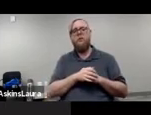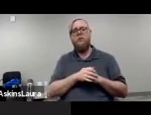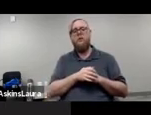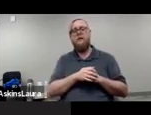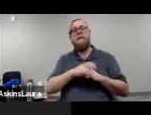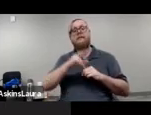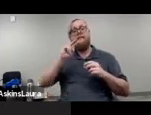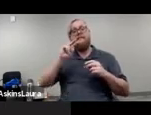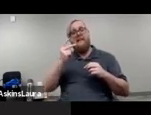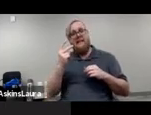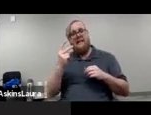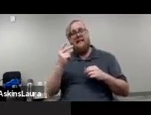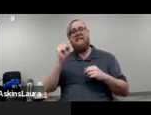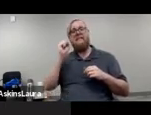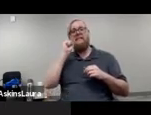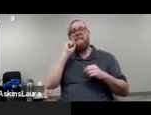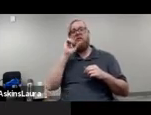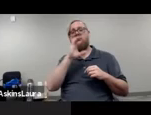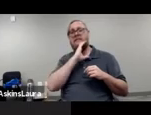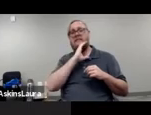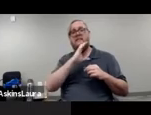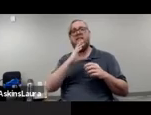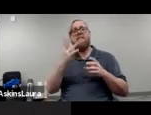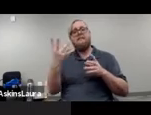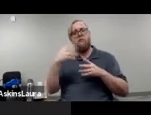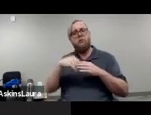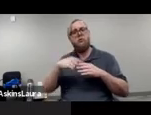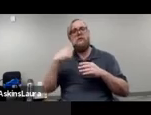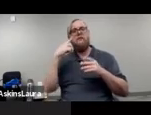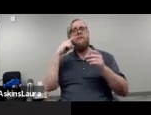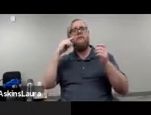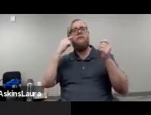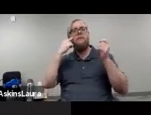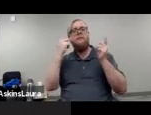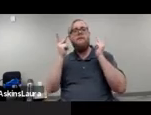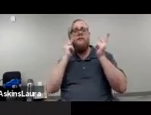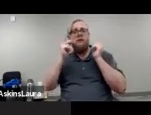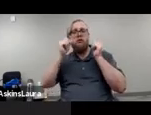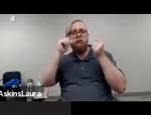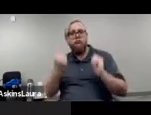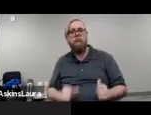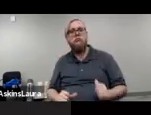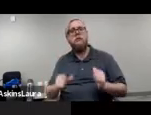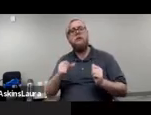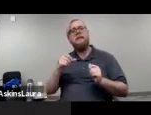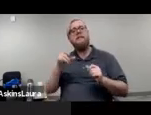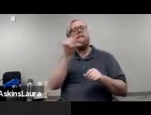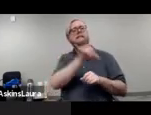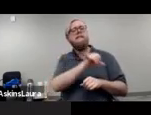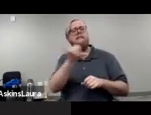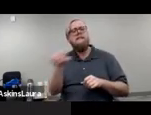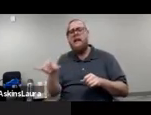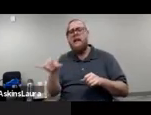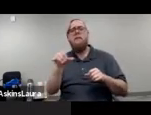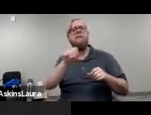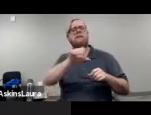Secondly, seniors with vision loss, like other seniors, want to remain in the workforce.